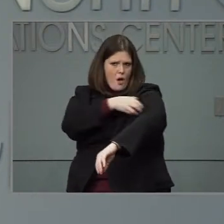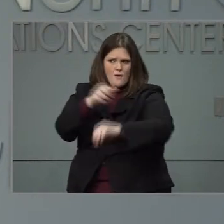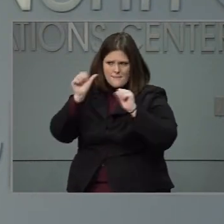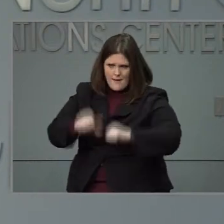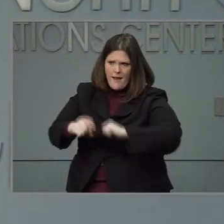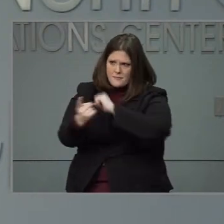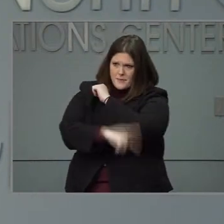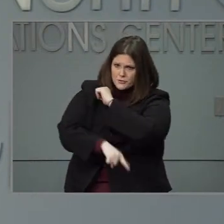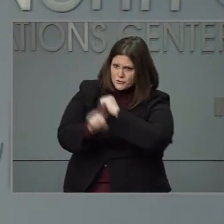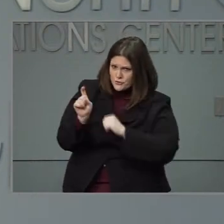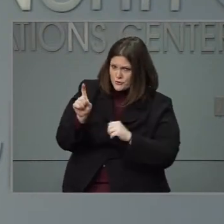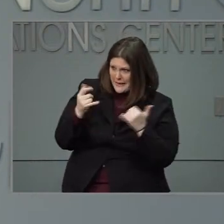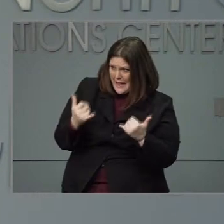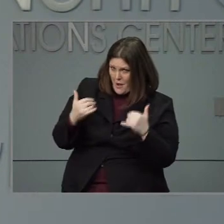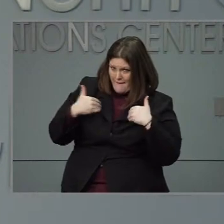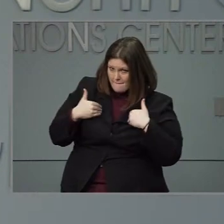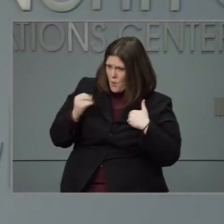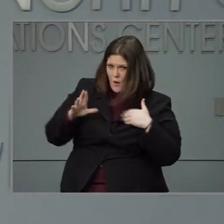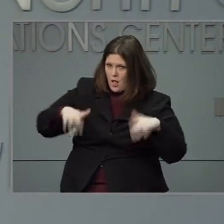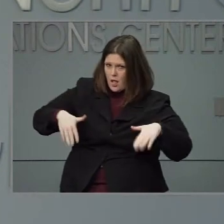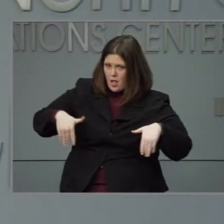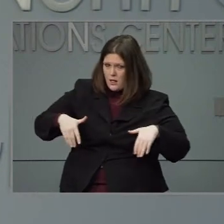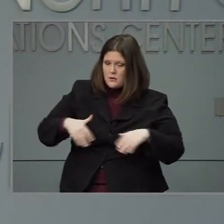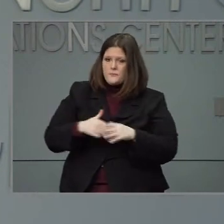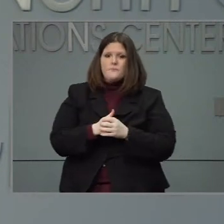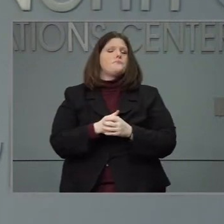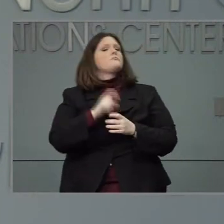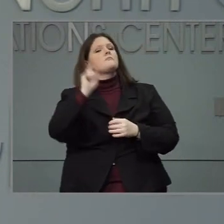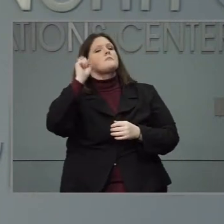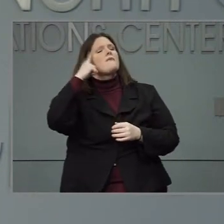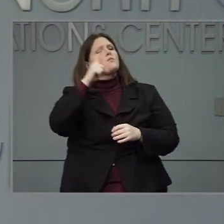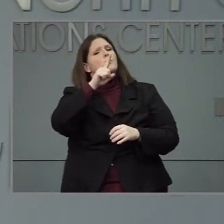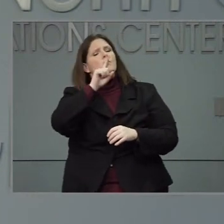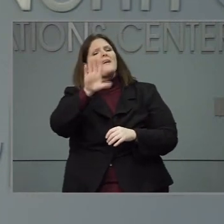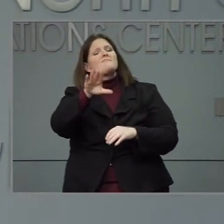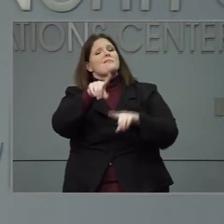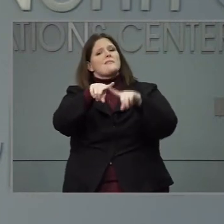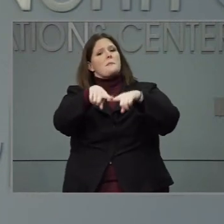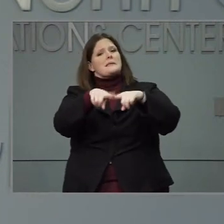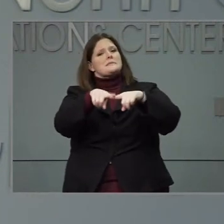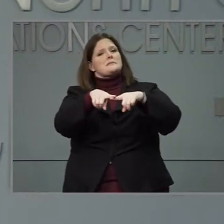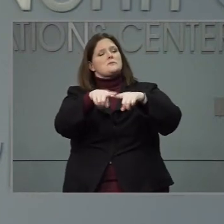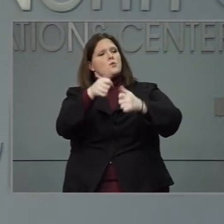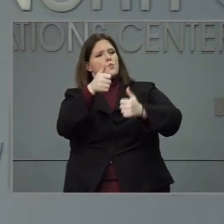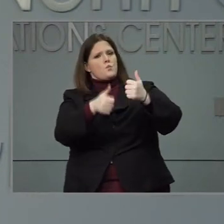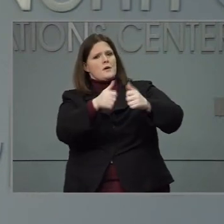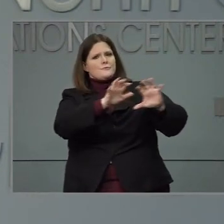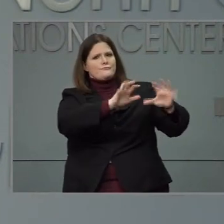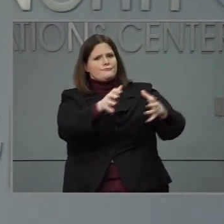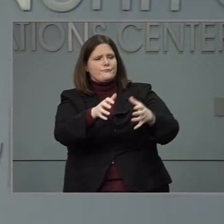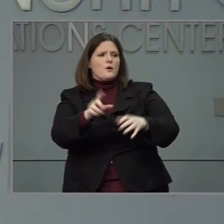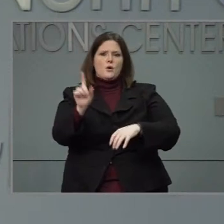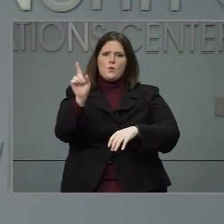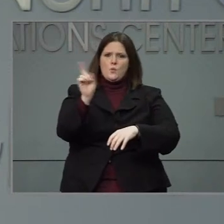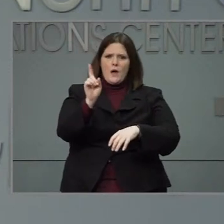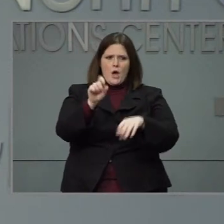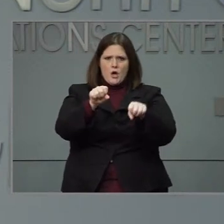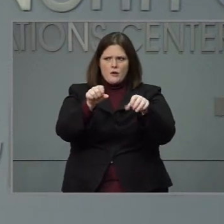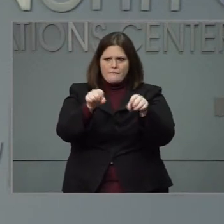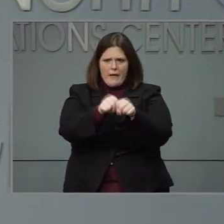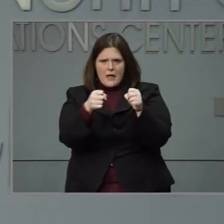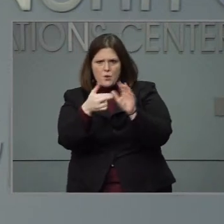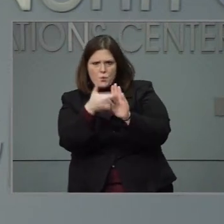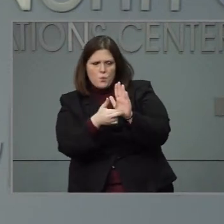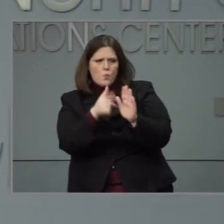on what happens and the circumstances of someone breaking this priority list and what happened, there may be some current